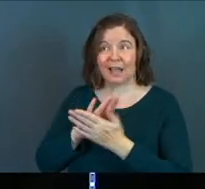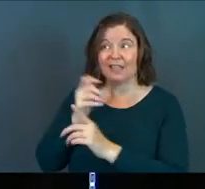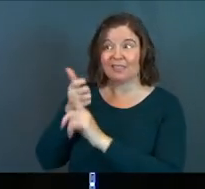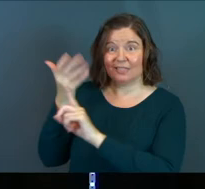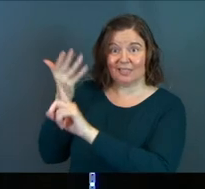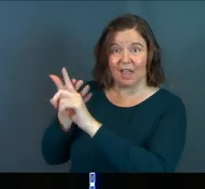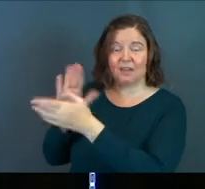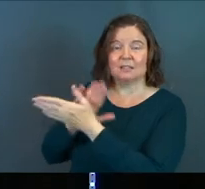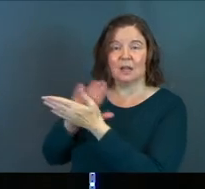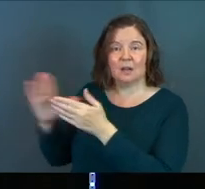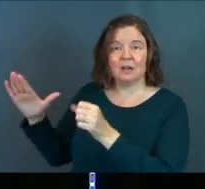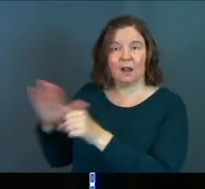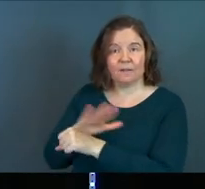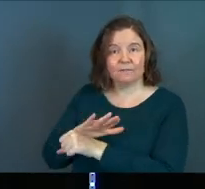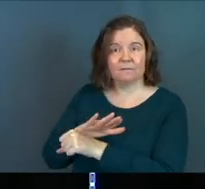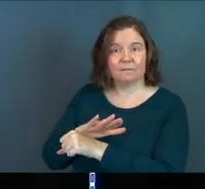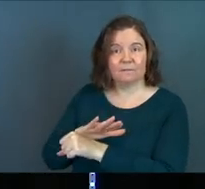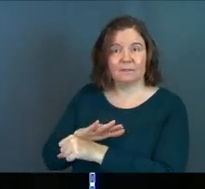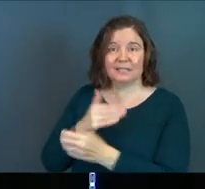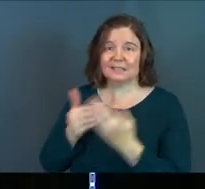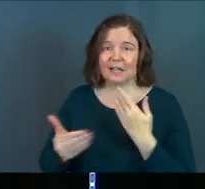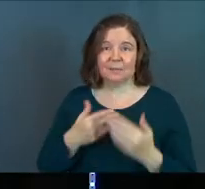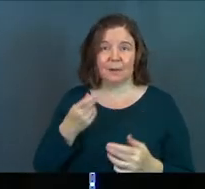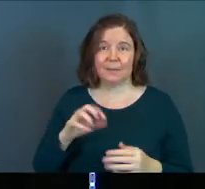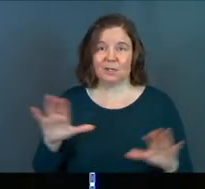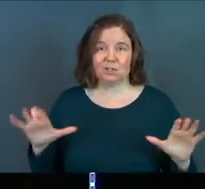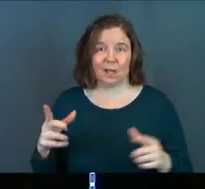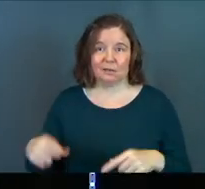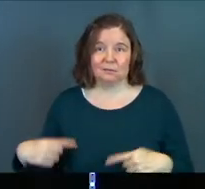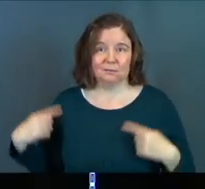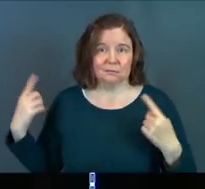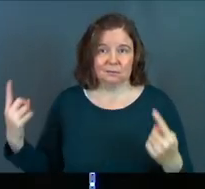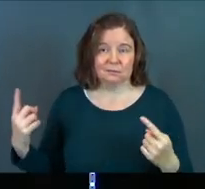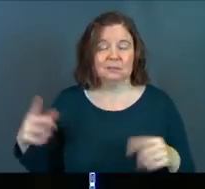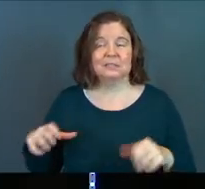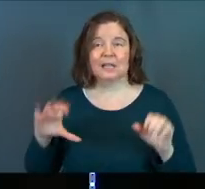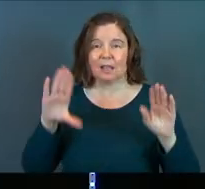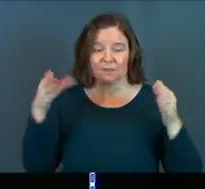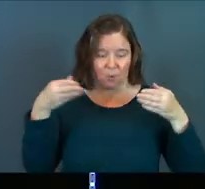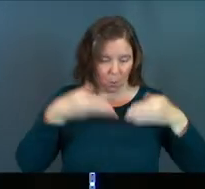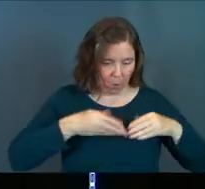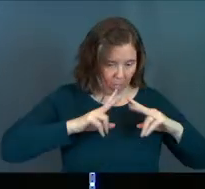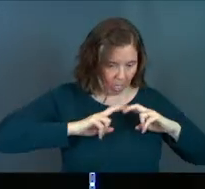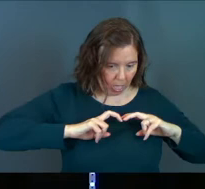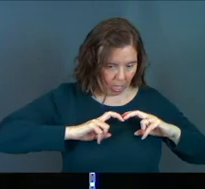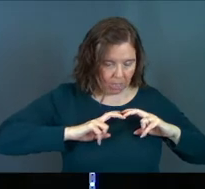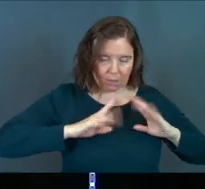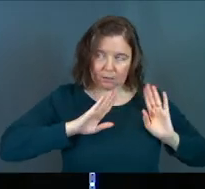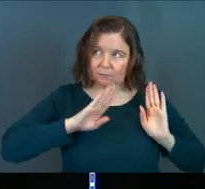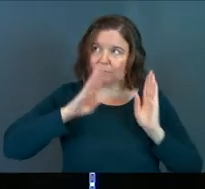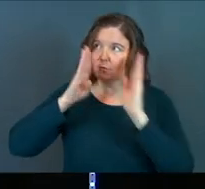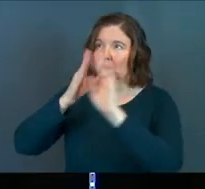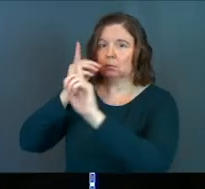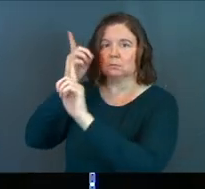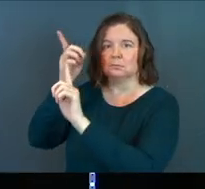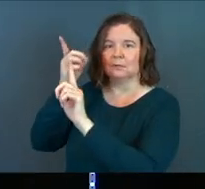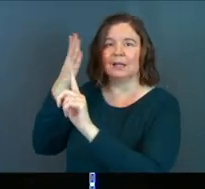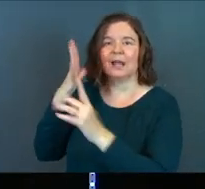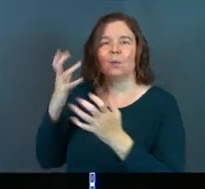it is enough. Doesn't matter what Peter's done. Take the focus off. That's what God wants for us today, church.